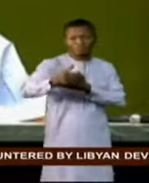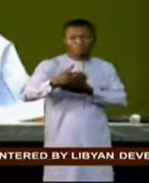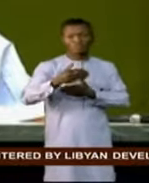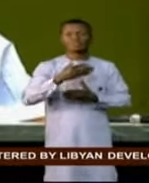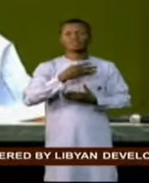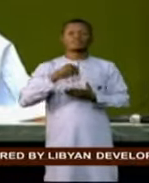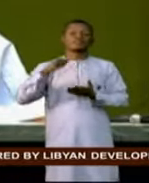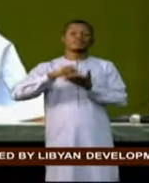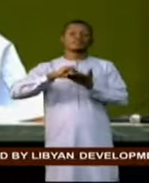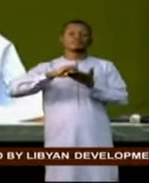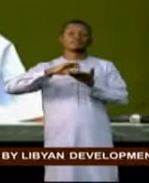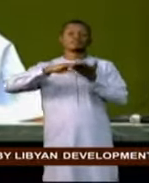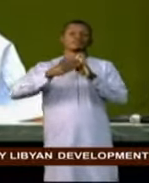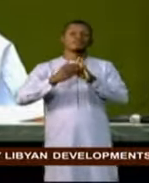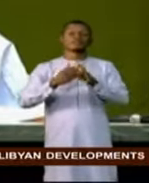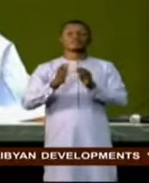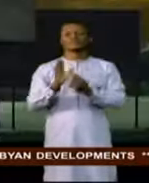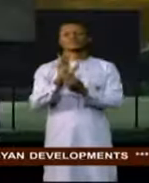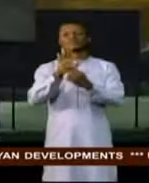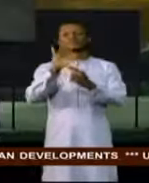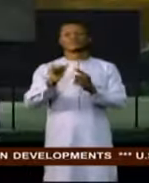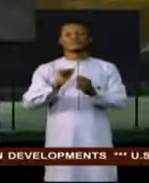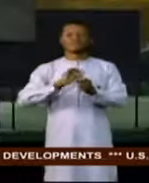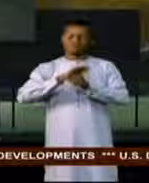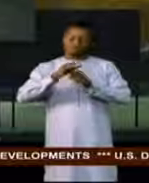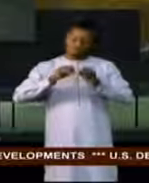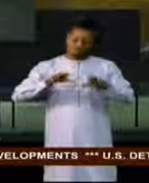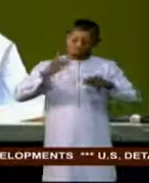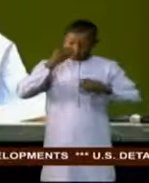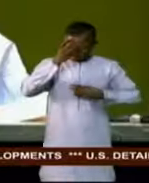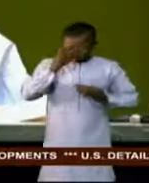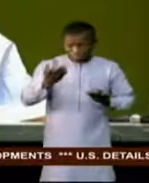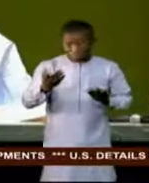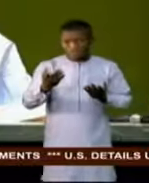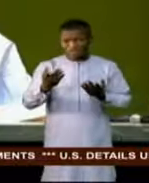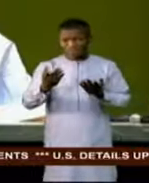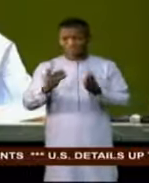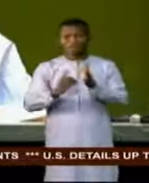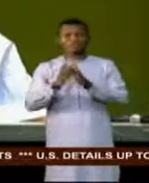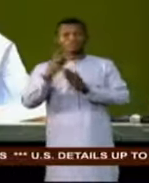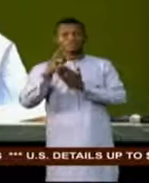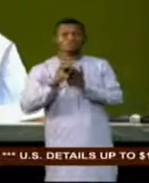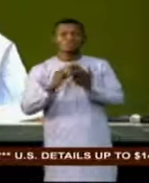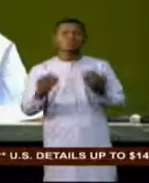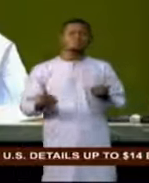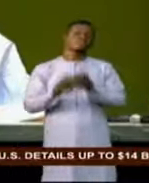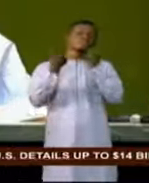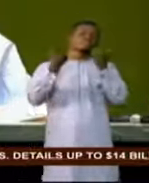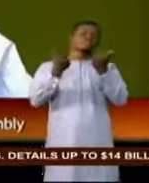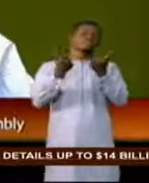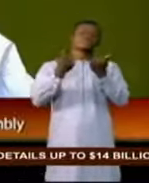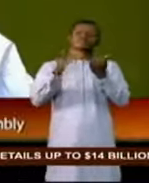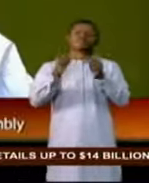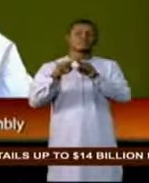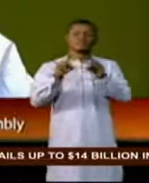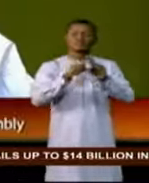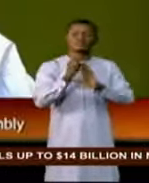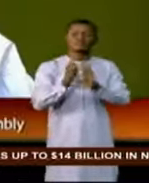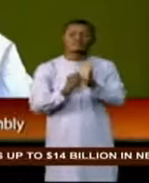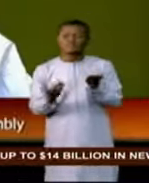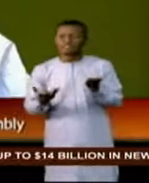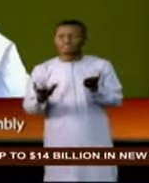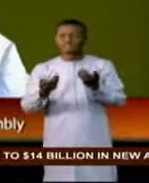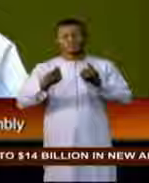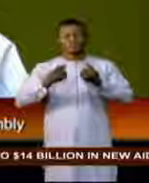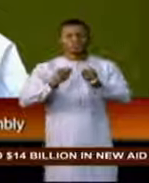2020 would be defined by a pandemic, announcing for development, tackling the peculiar challenges faced by small island department states, prioritizing the